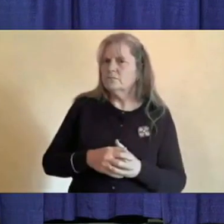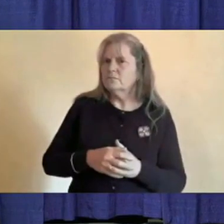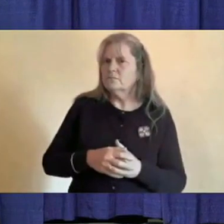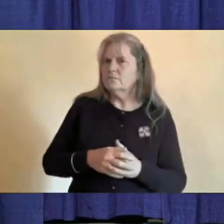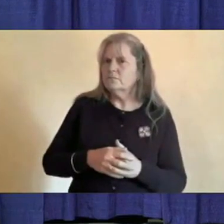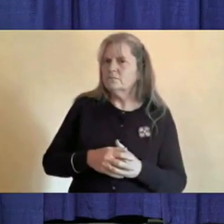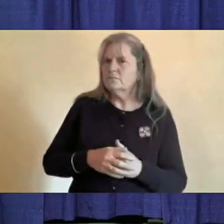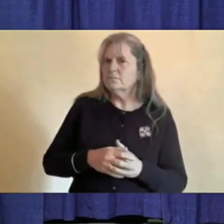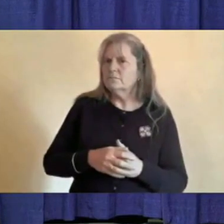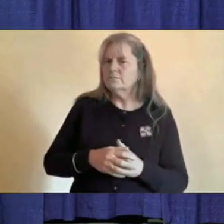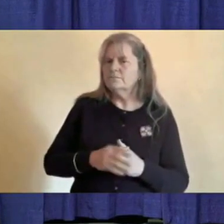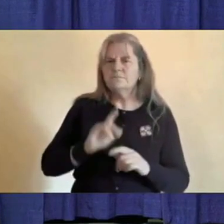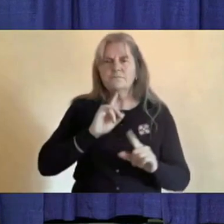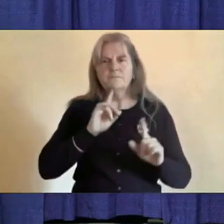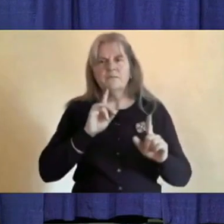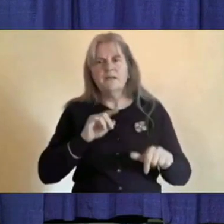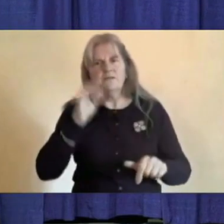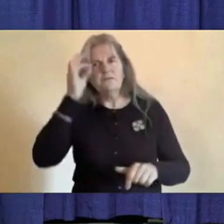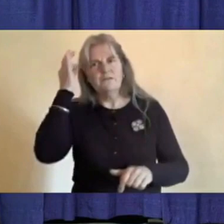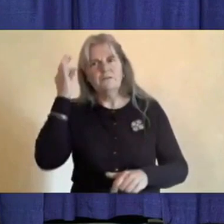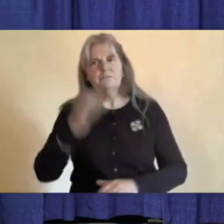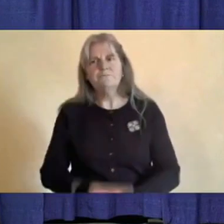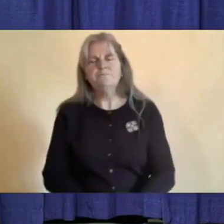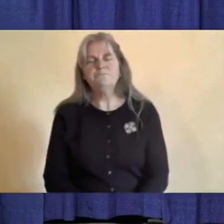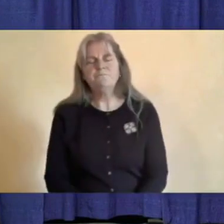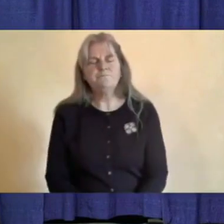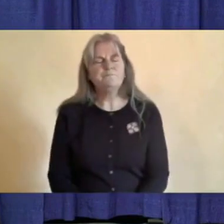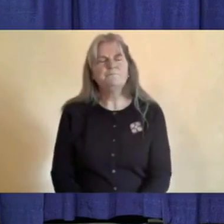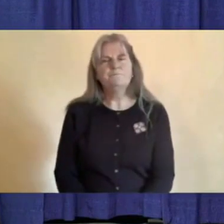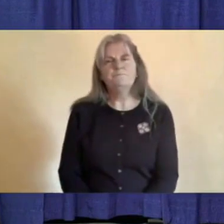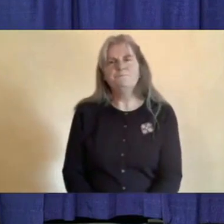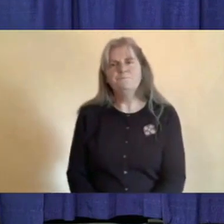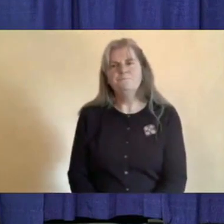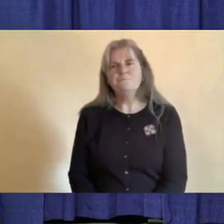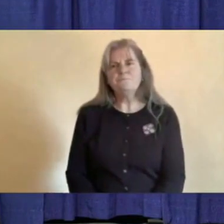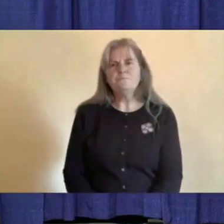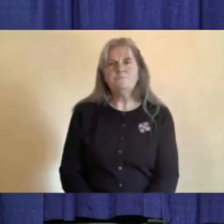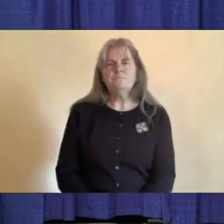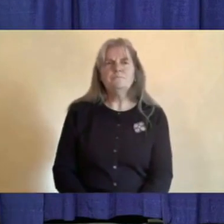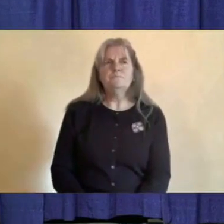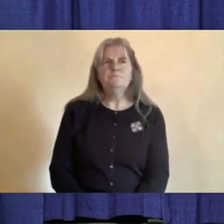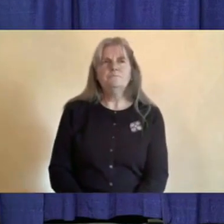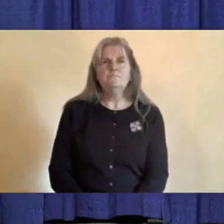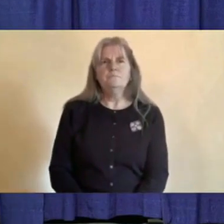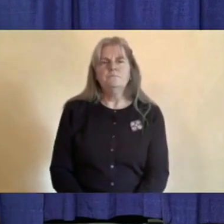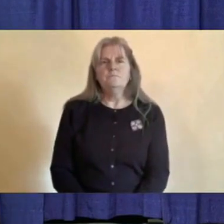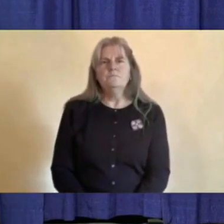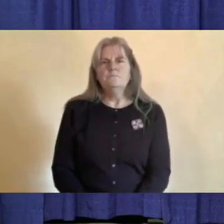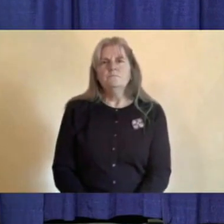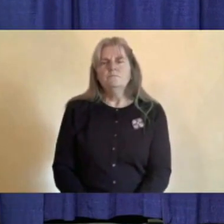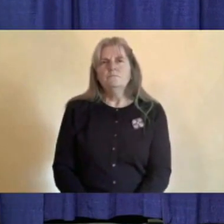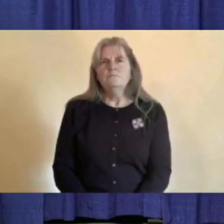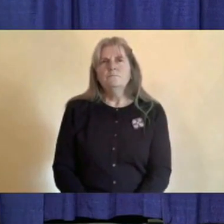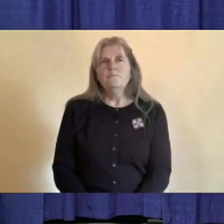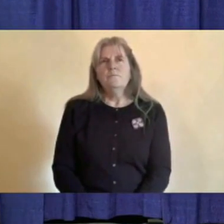Oui, merci pour la question. Oui, pour le on sait déjà qu